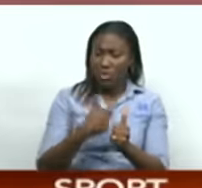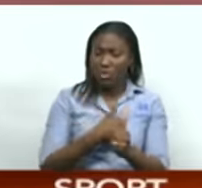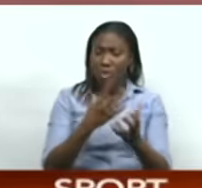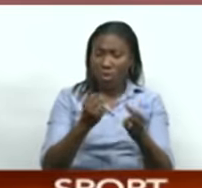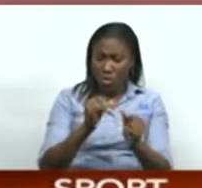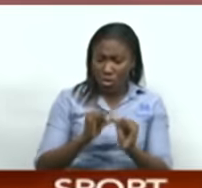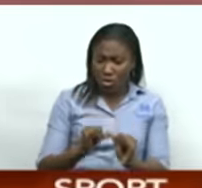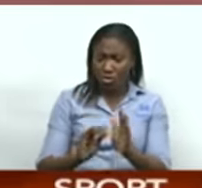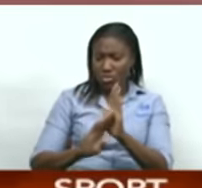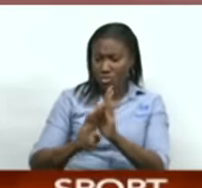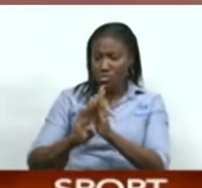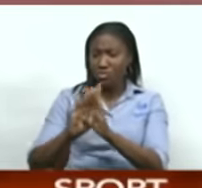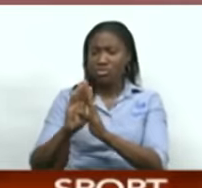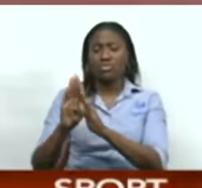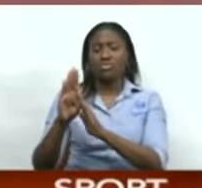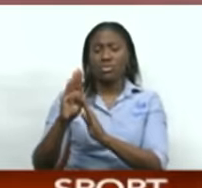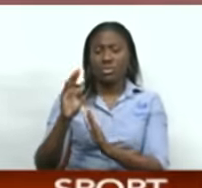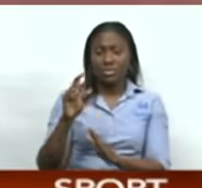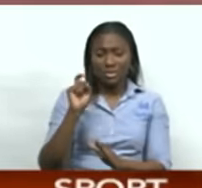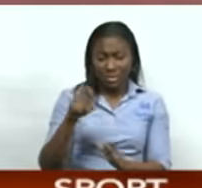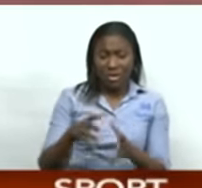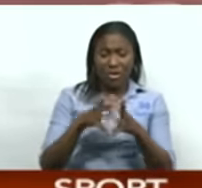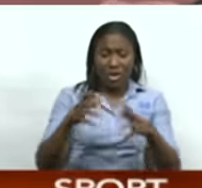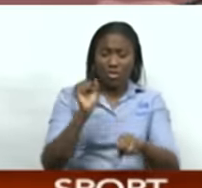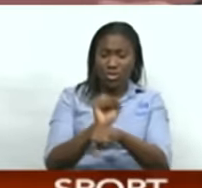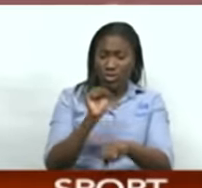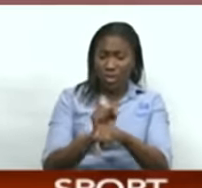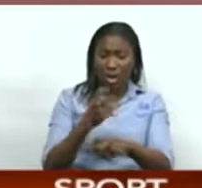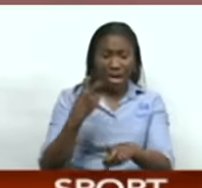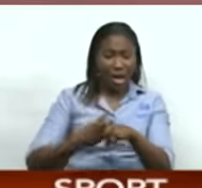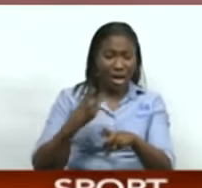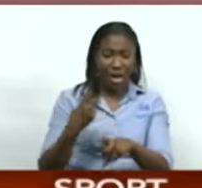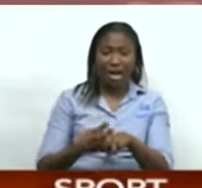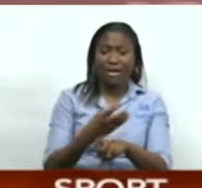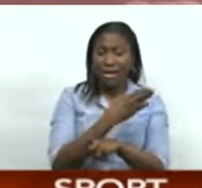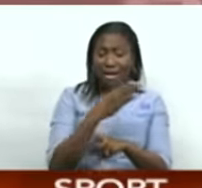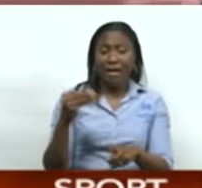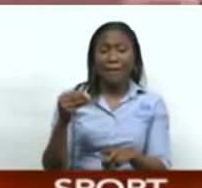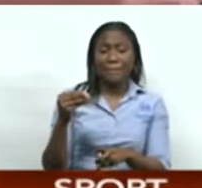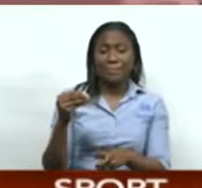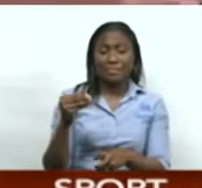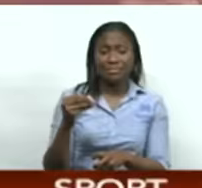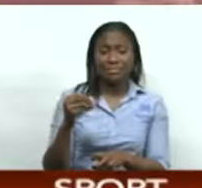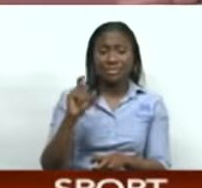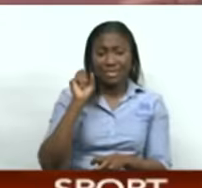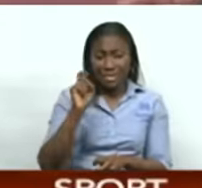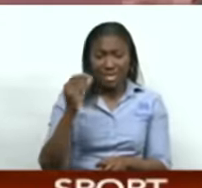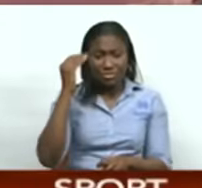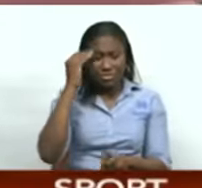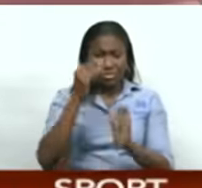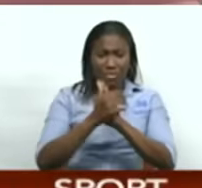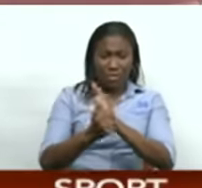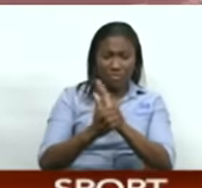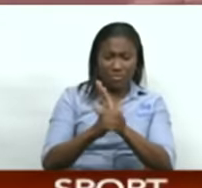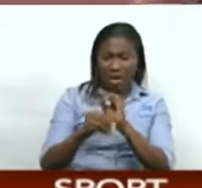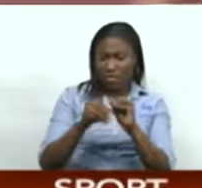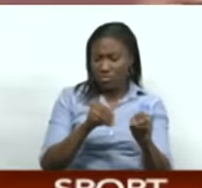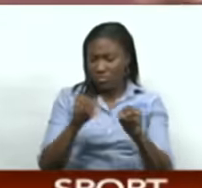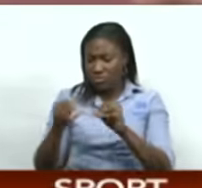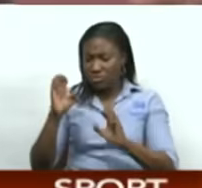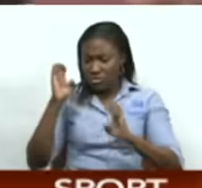run. It's going to take a lot of work, it's going to take a lot of hard work, and it's going to take tactical awareness and tactical fitness